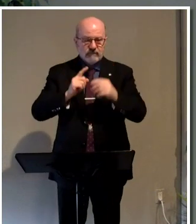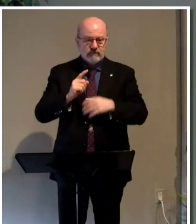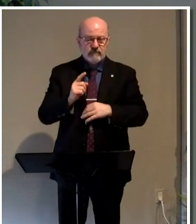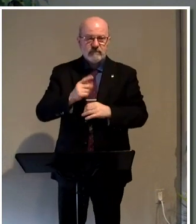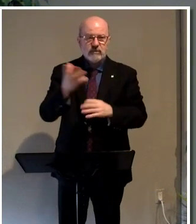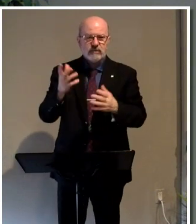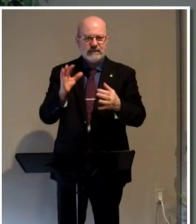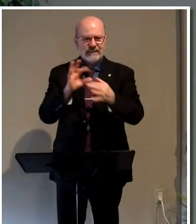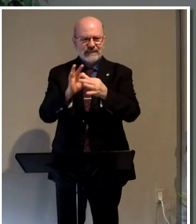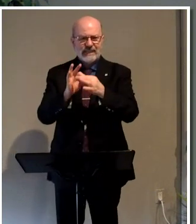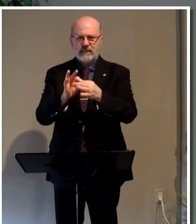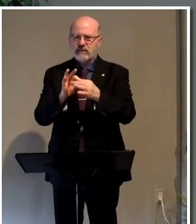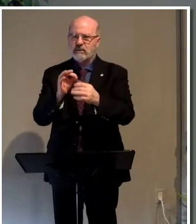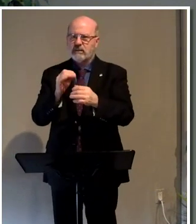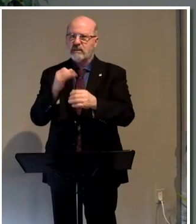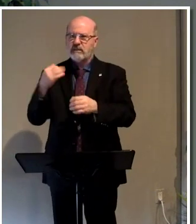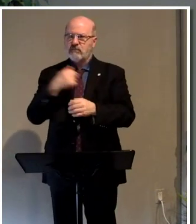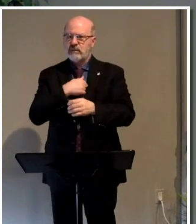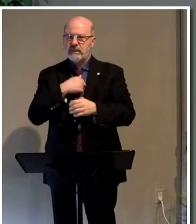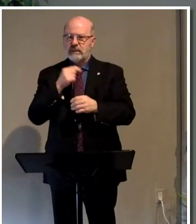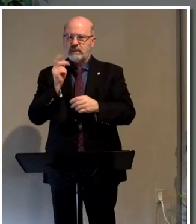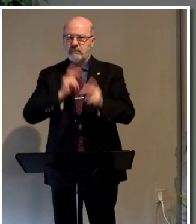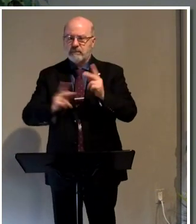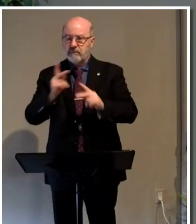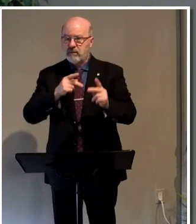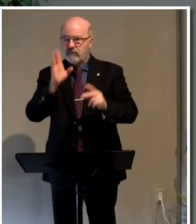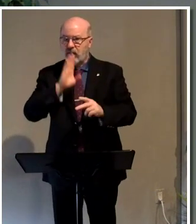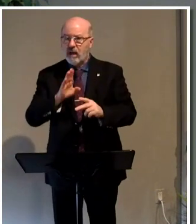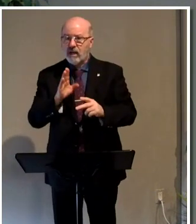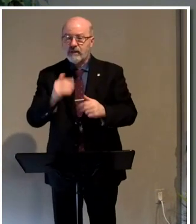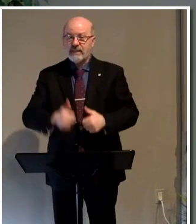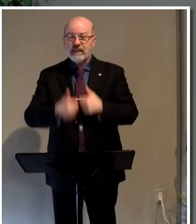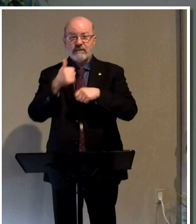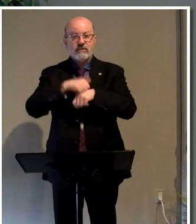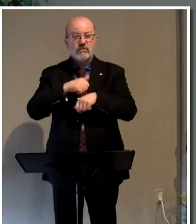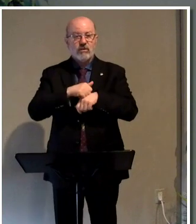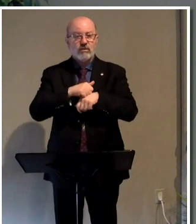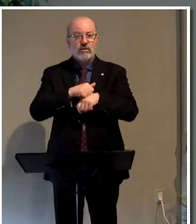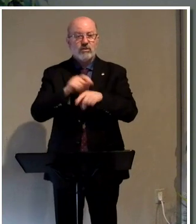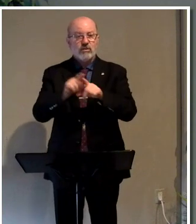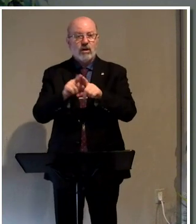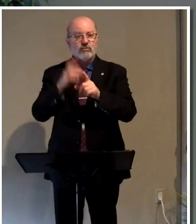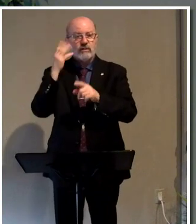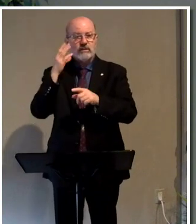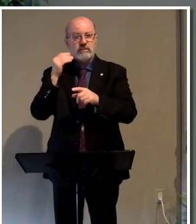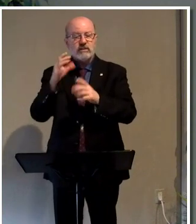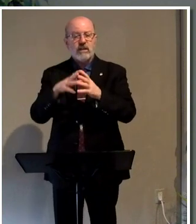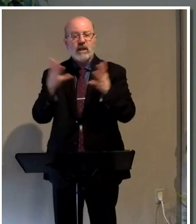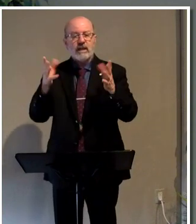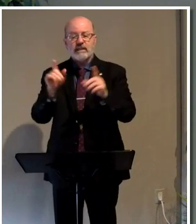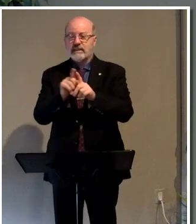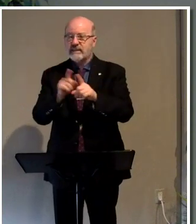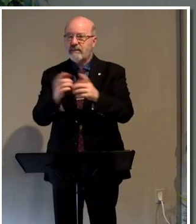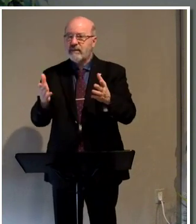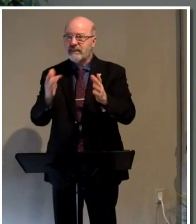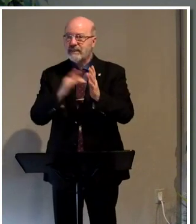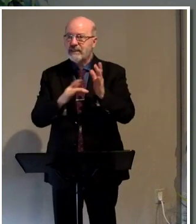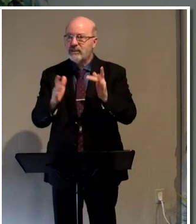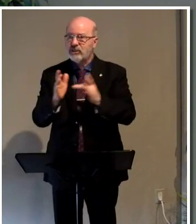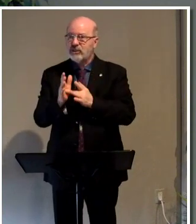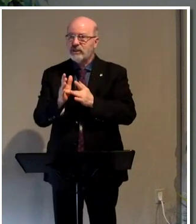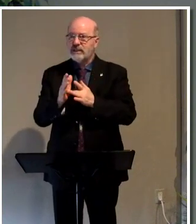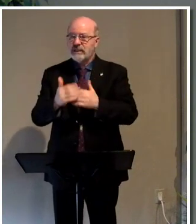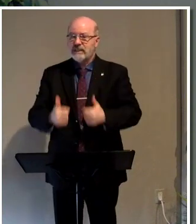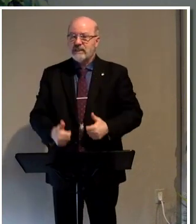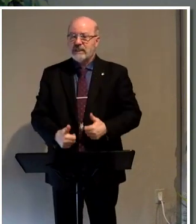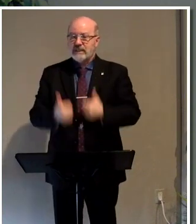a connection, right? If we are the children of God, these living stones, then we also experience much of the same things that Jesus, the